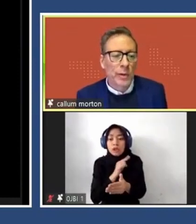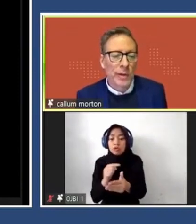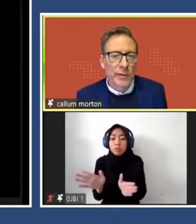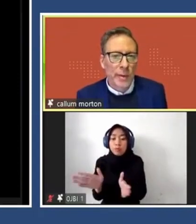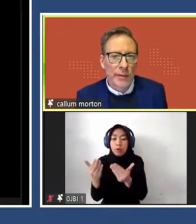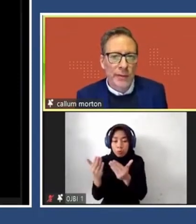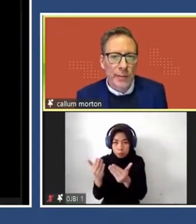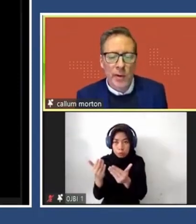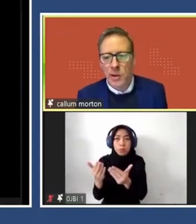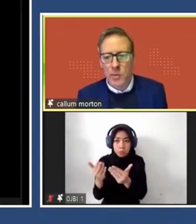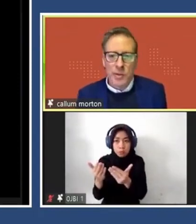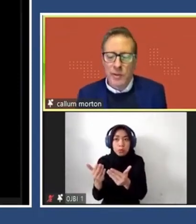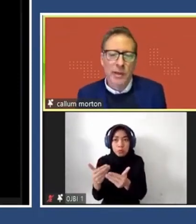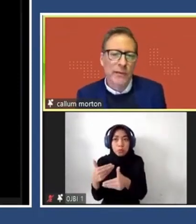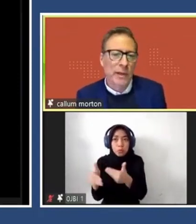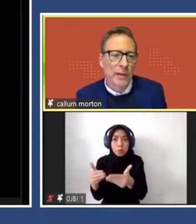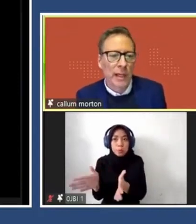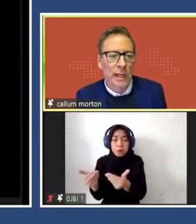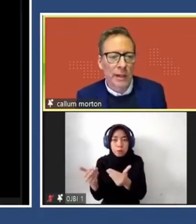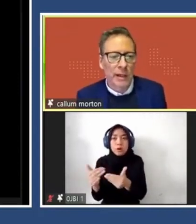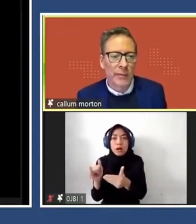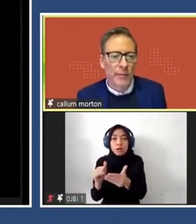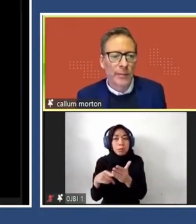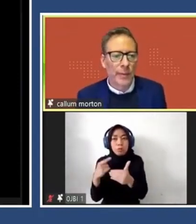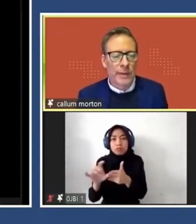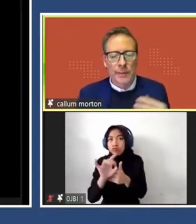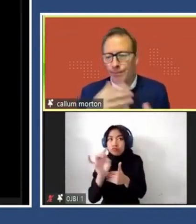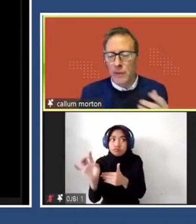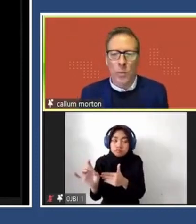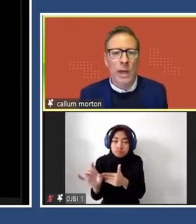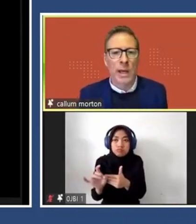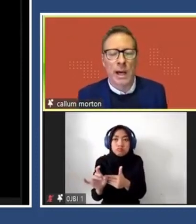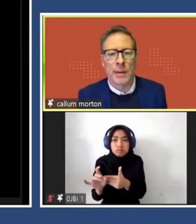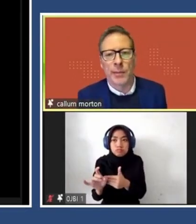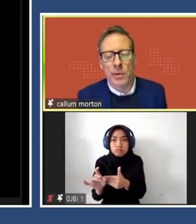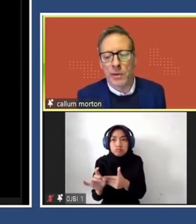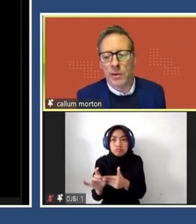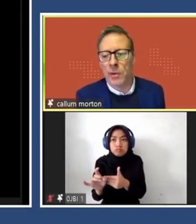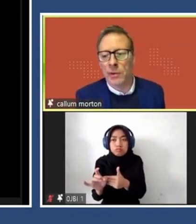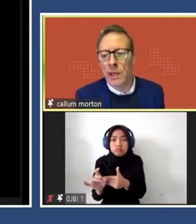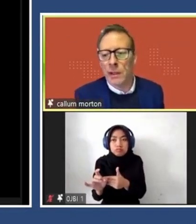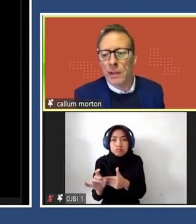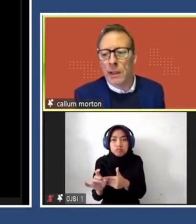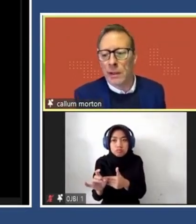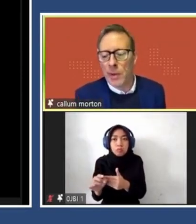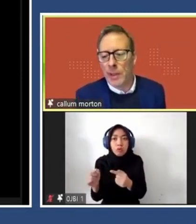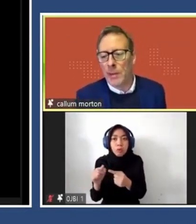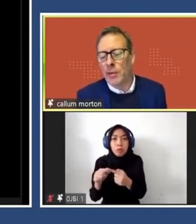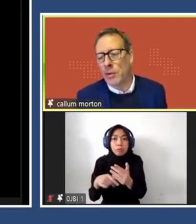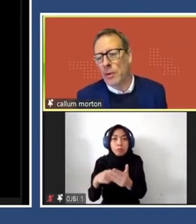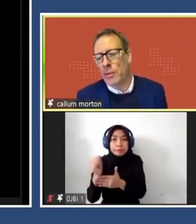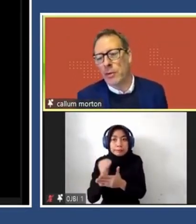We've been shortlisted for about 50 projects, which is a significant thing in the kind of, in the way art projects are rolled out,